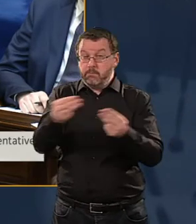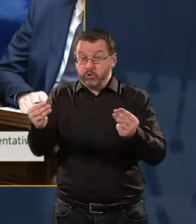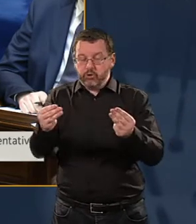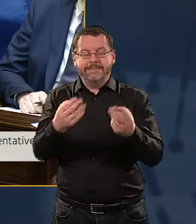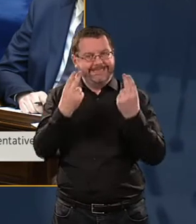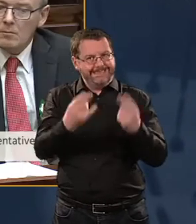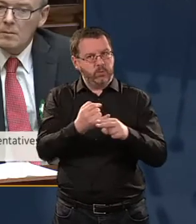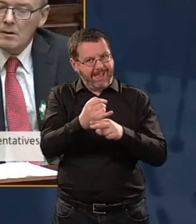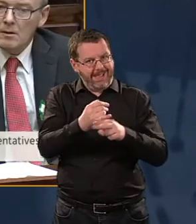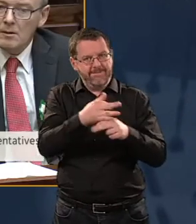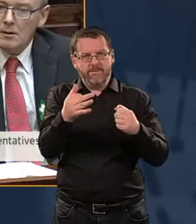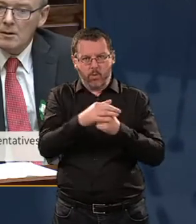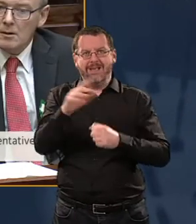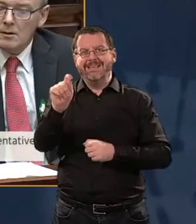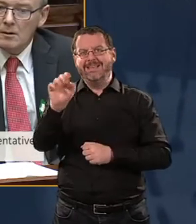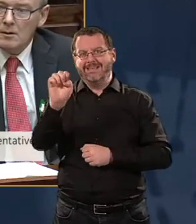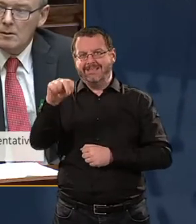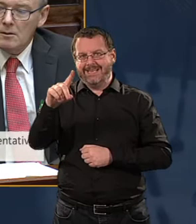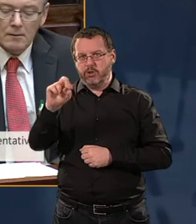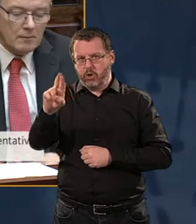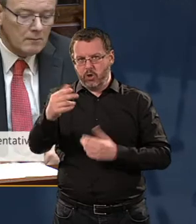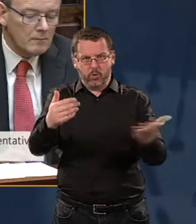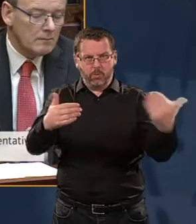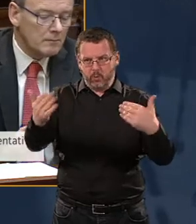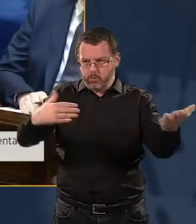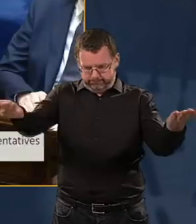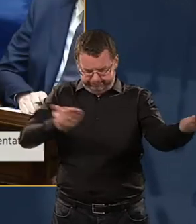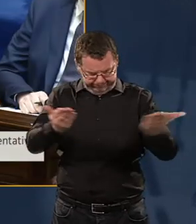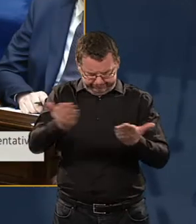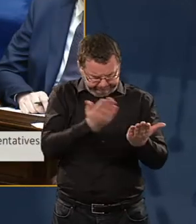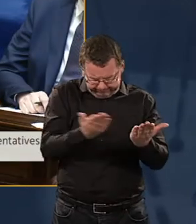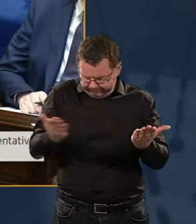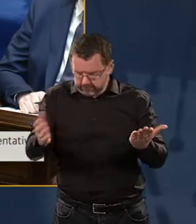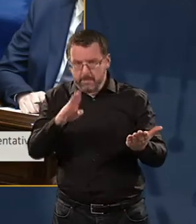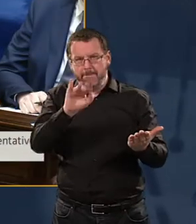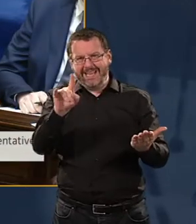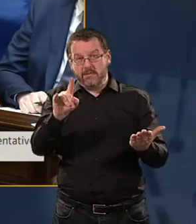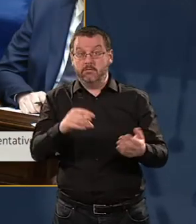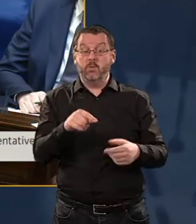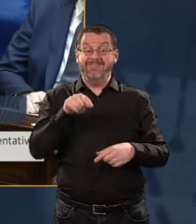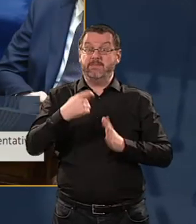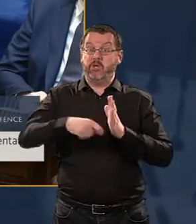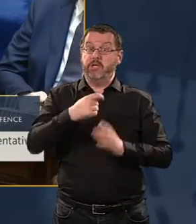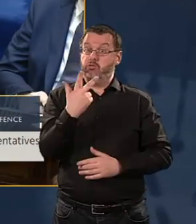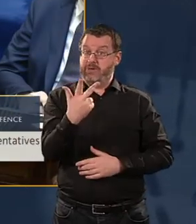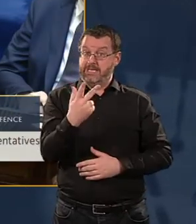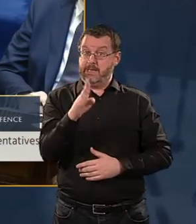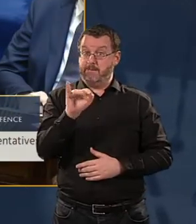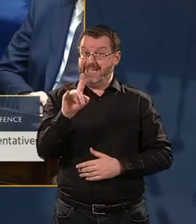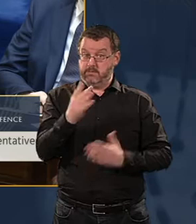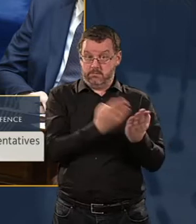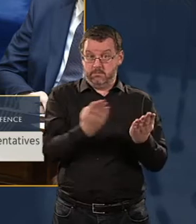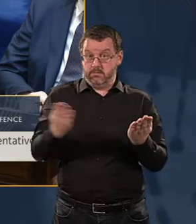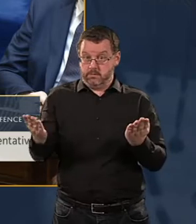come in. And when it comes to this project, there were three bids. It is true that two of those three bidders have since withdrawn,